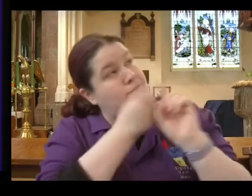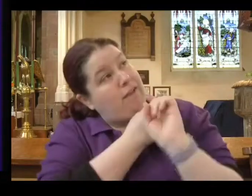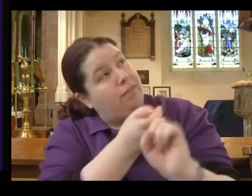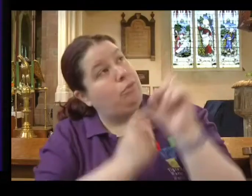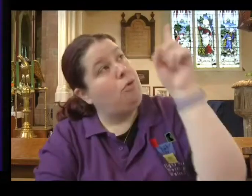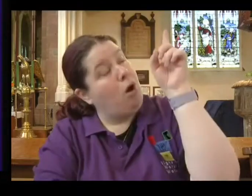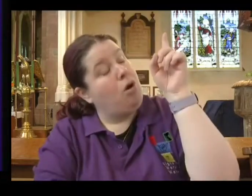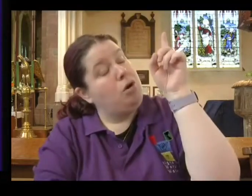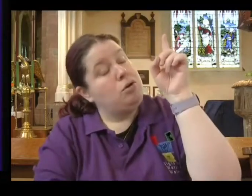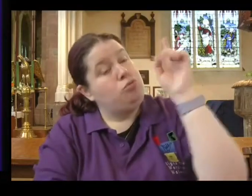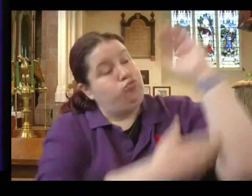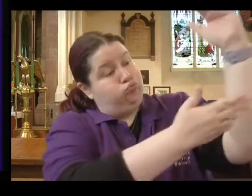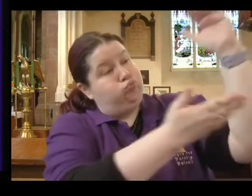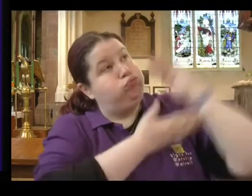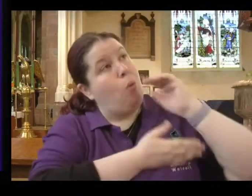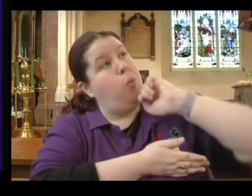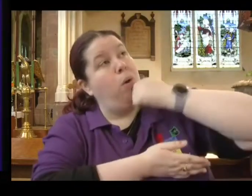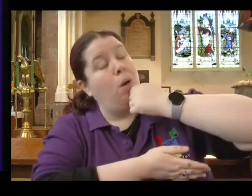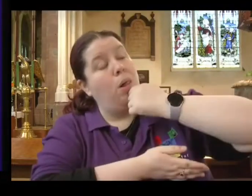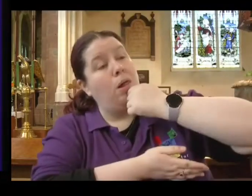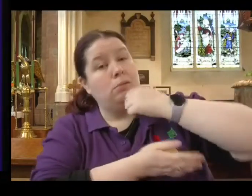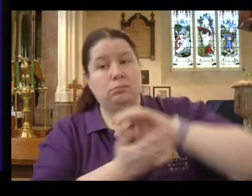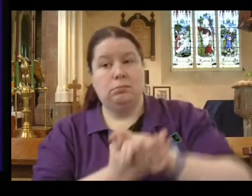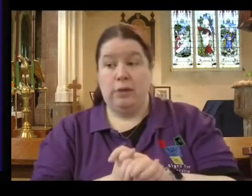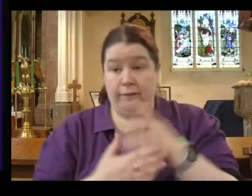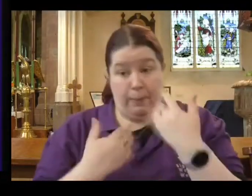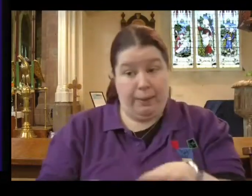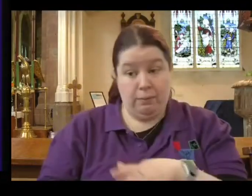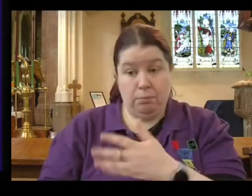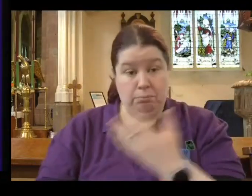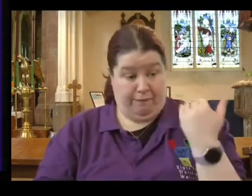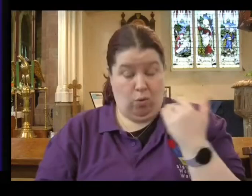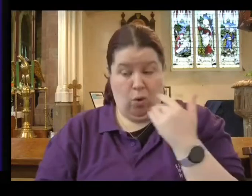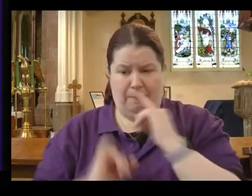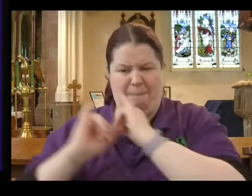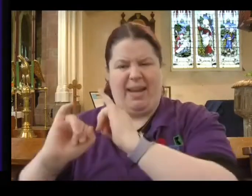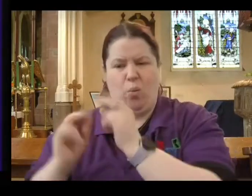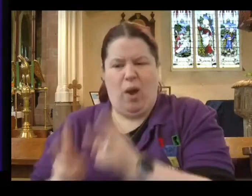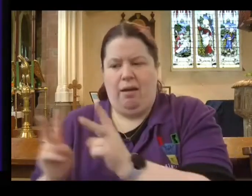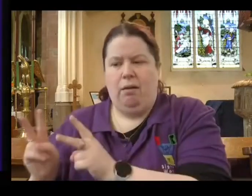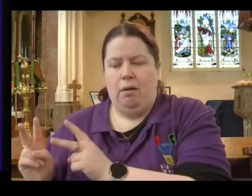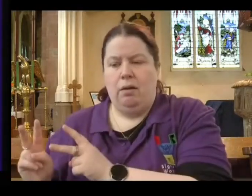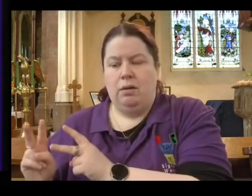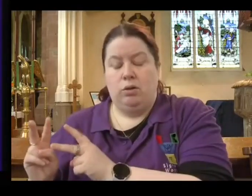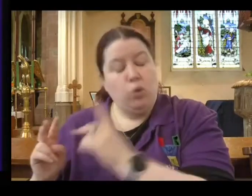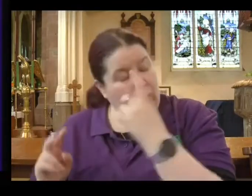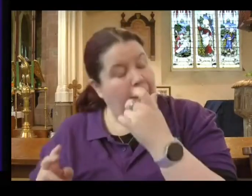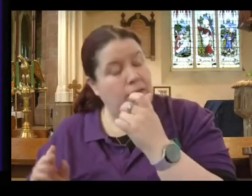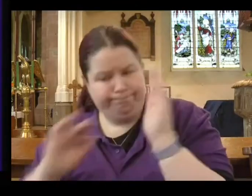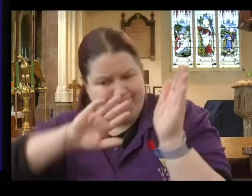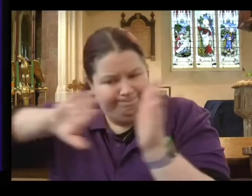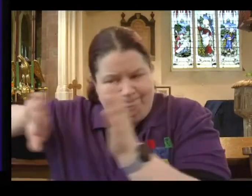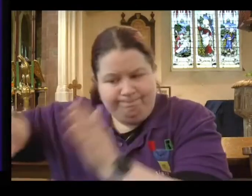And actually, there is more good news. Because if you have been involved in those things in the past and bad things, you can always repent.